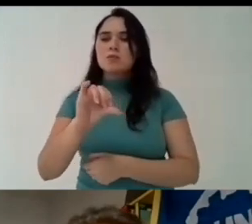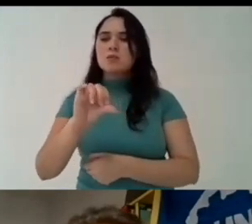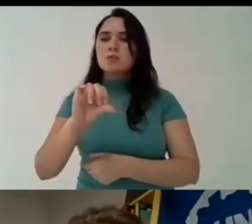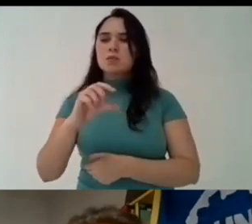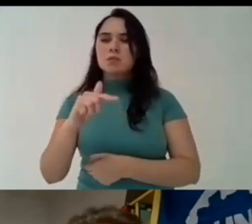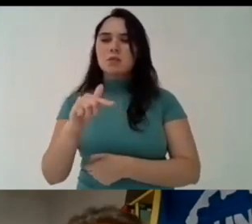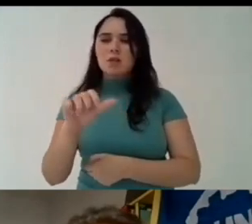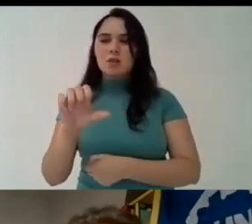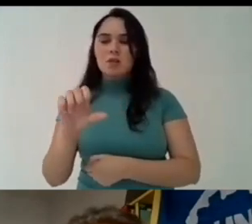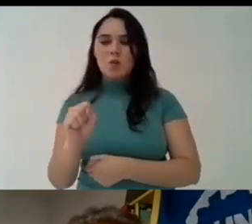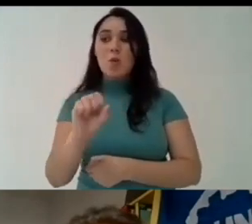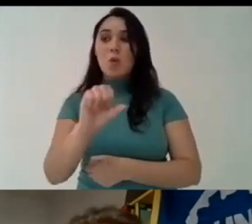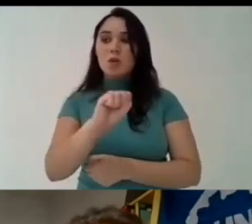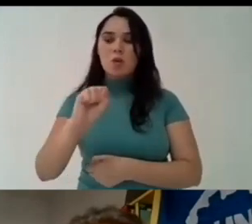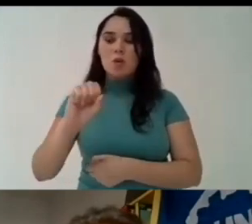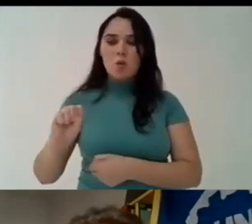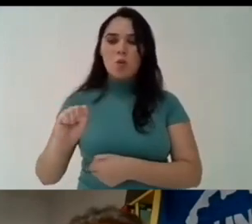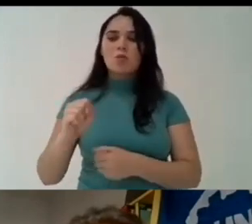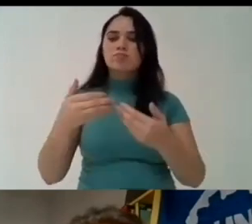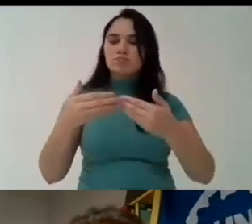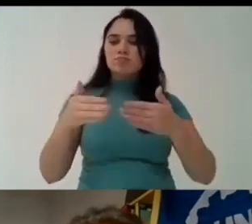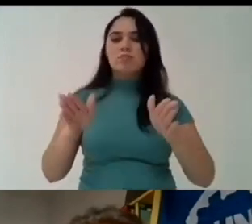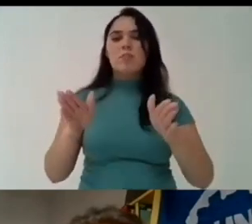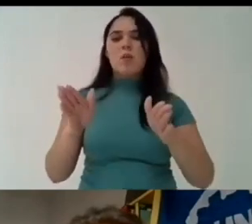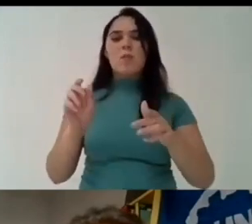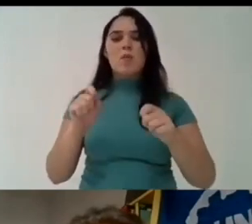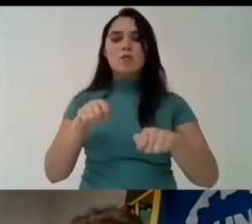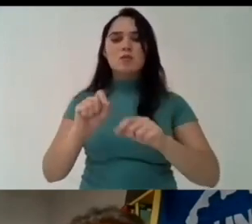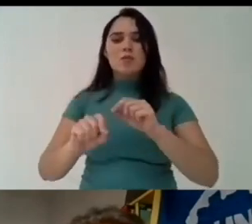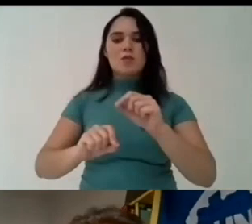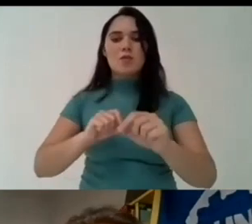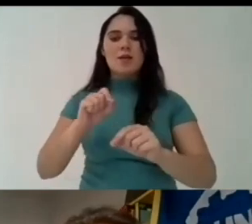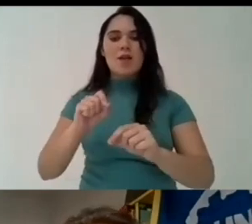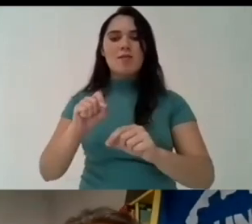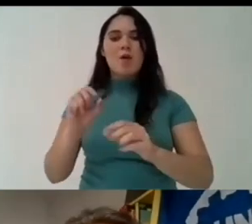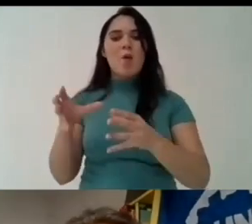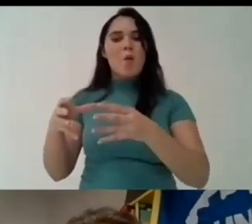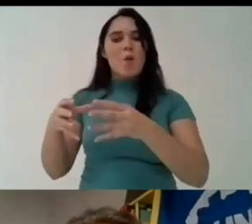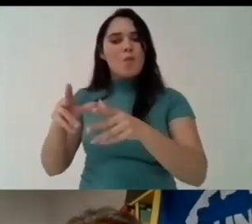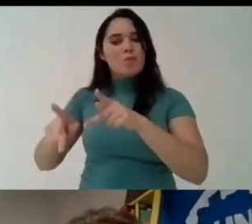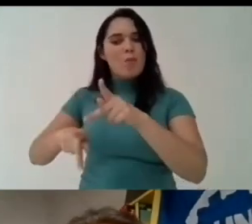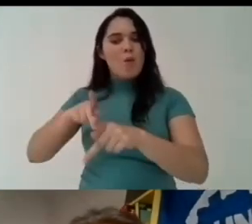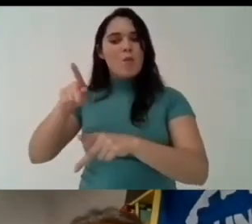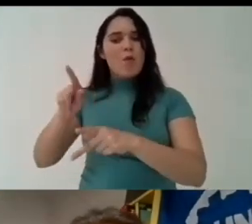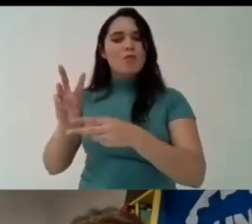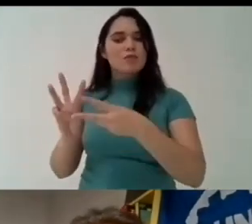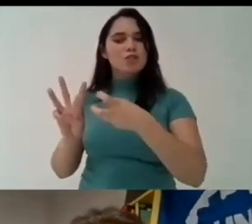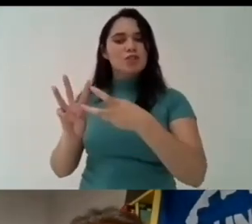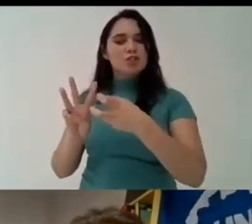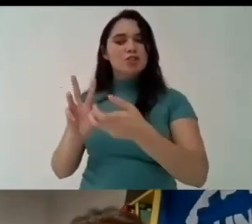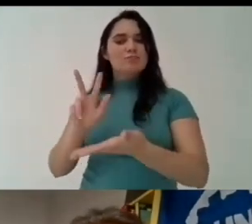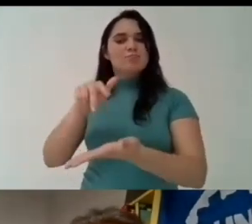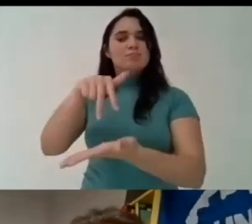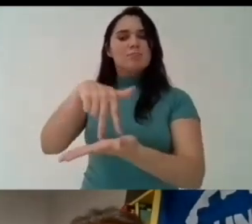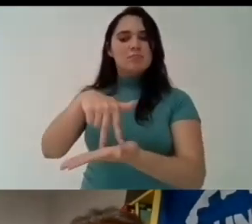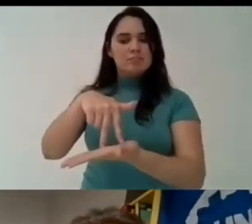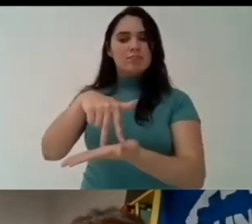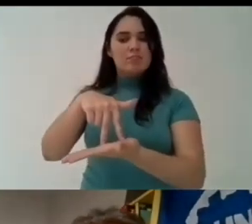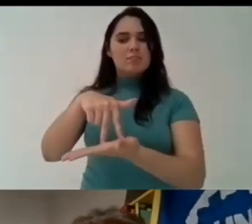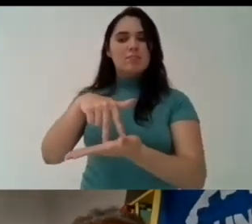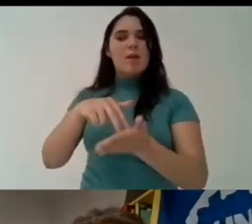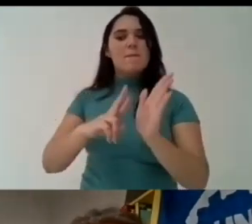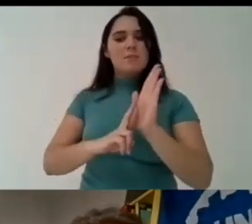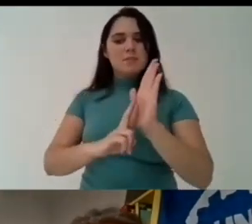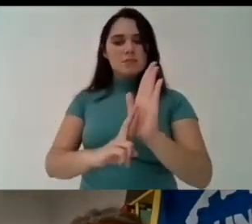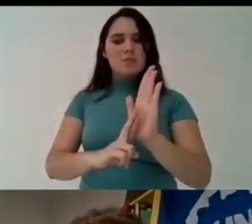1998 uh this the constitution